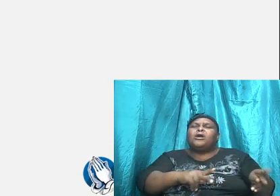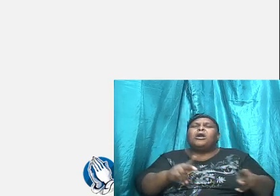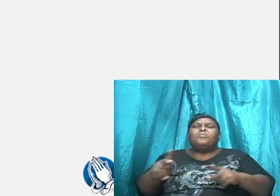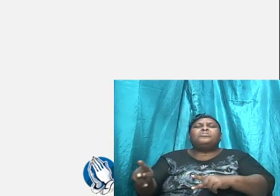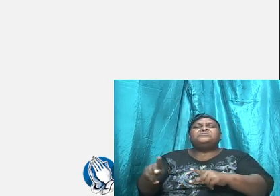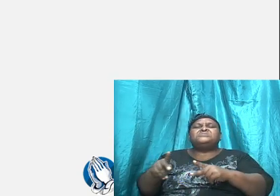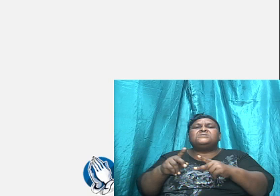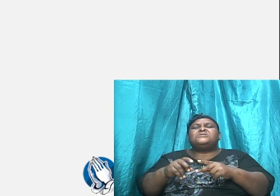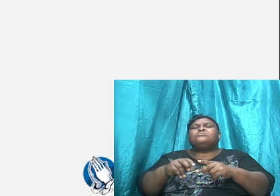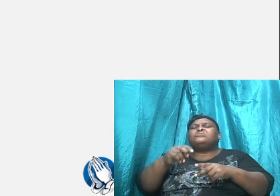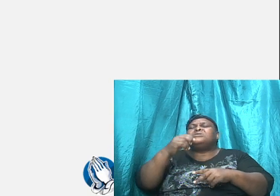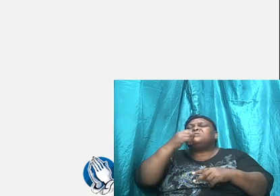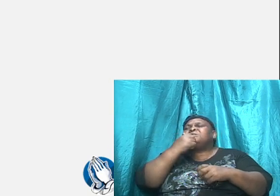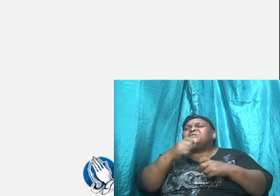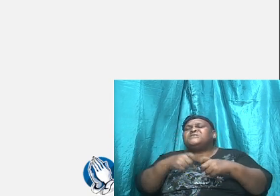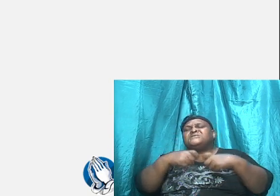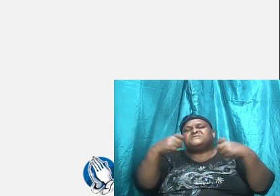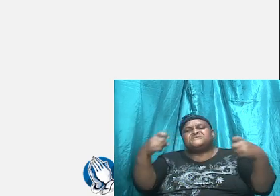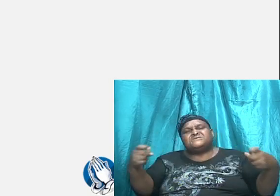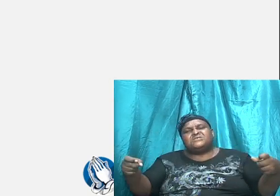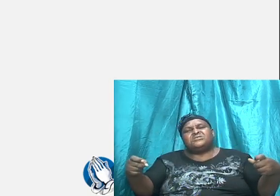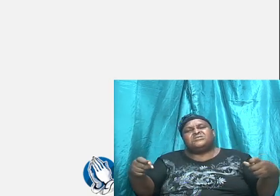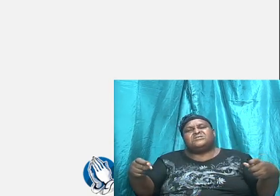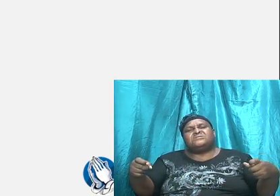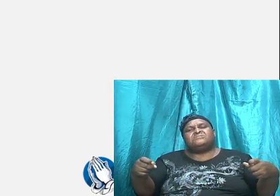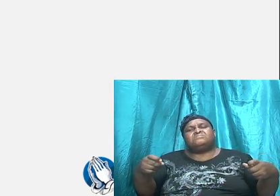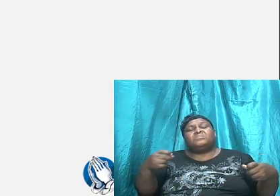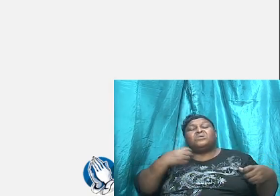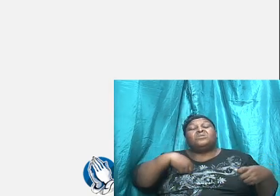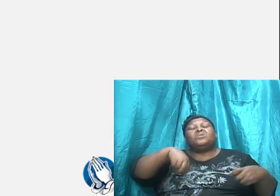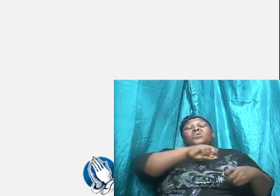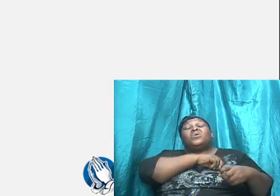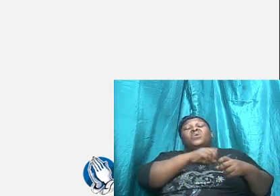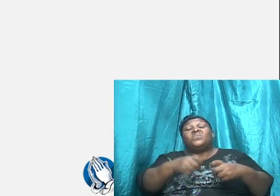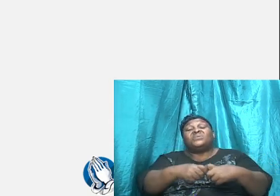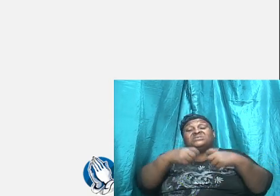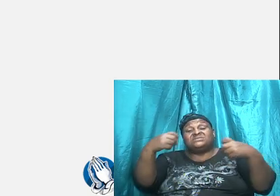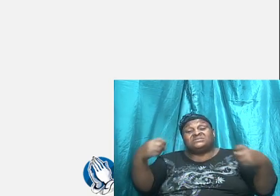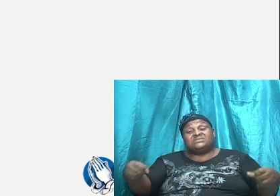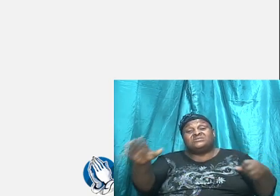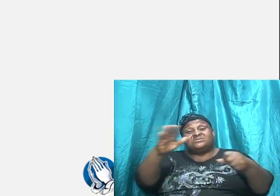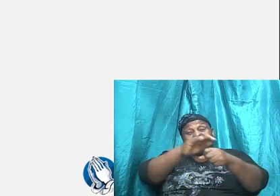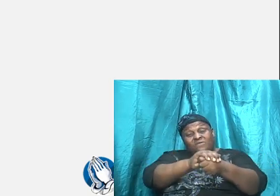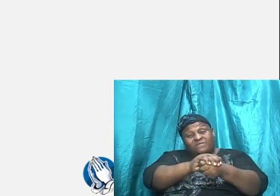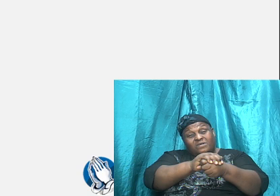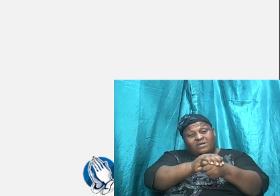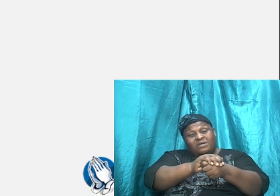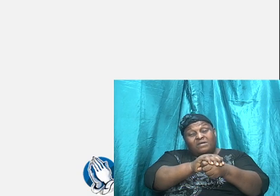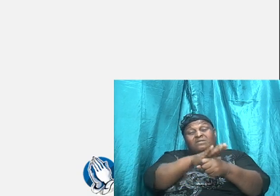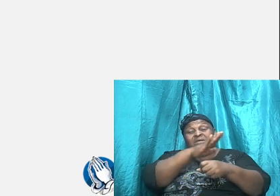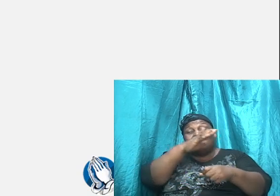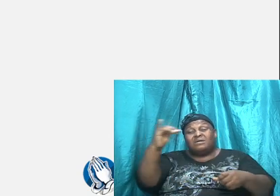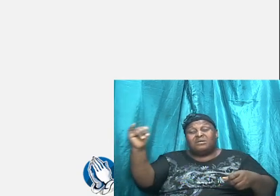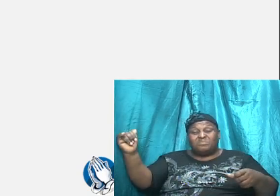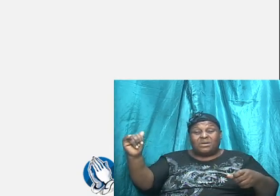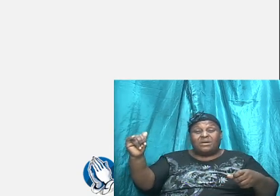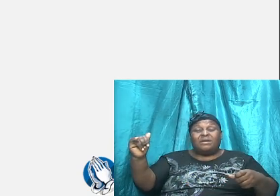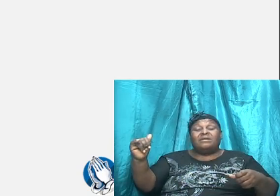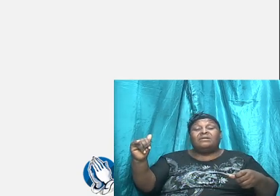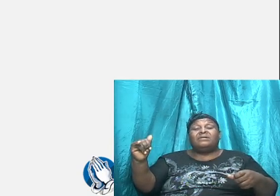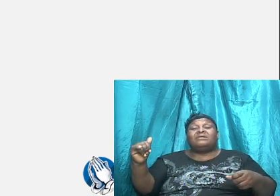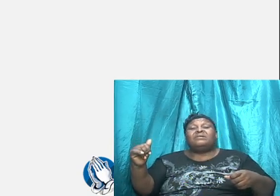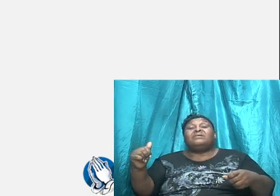And so our sins are covered by the atonement work of Jesus Christ.